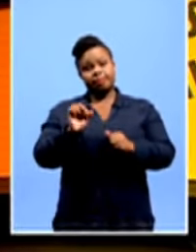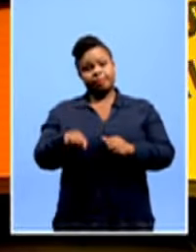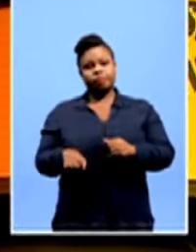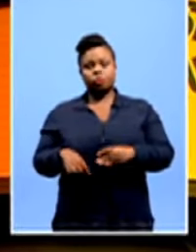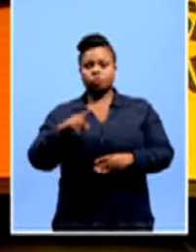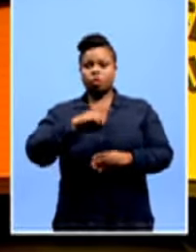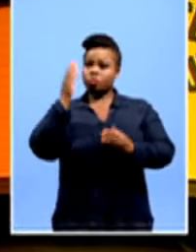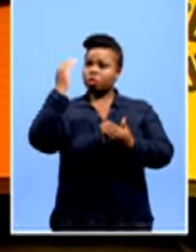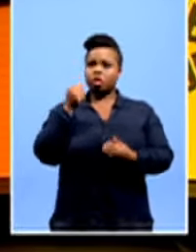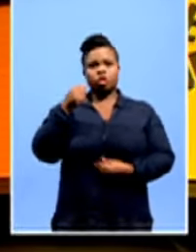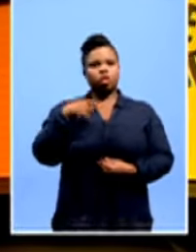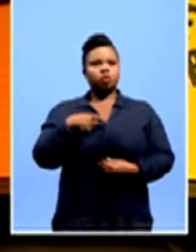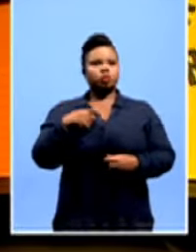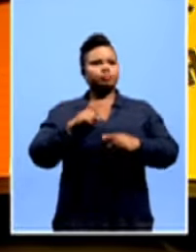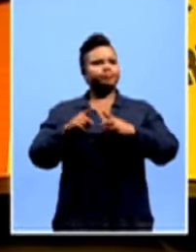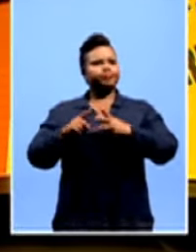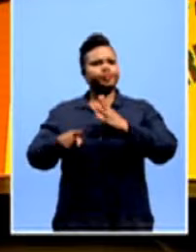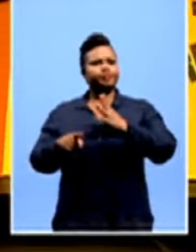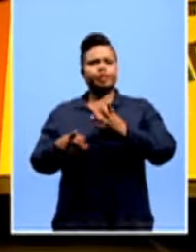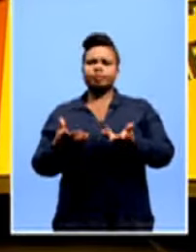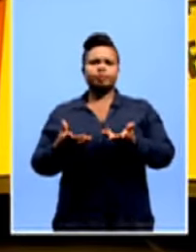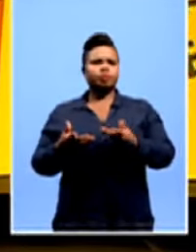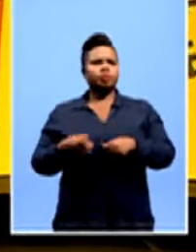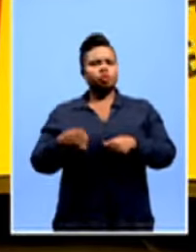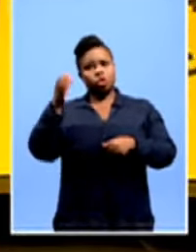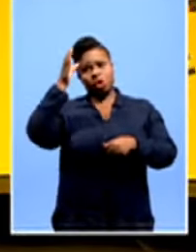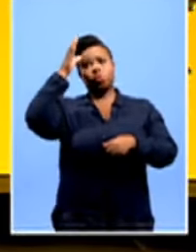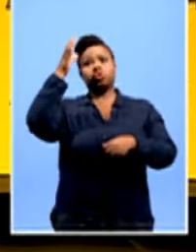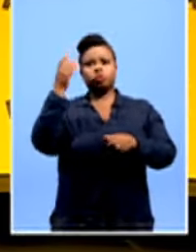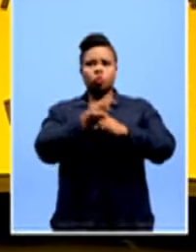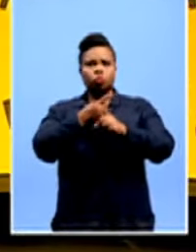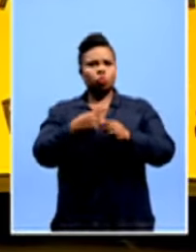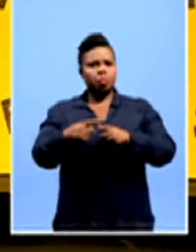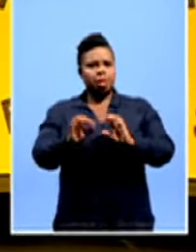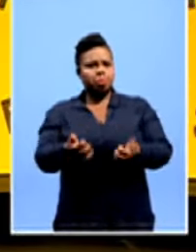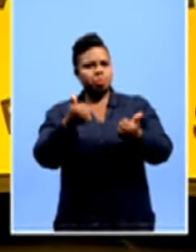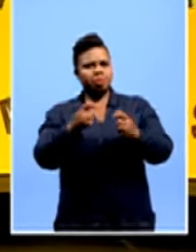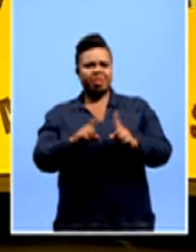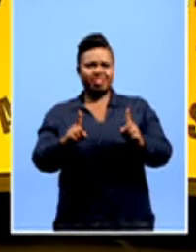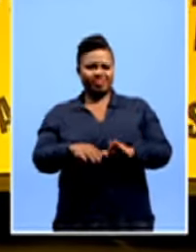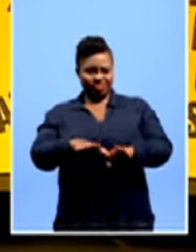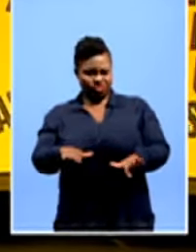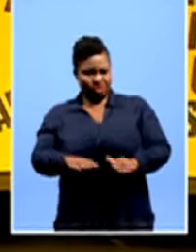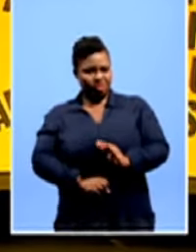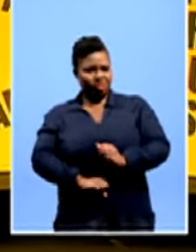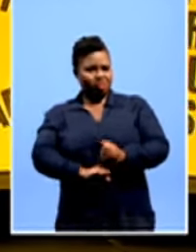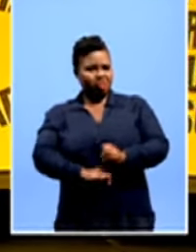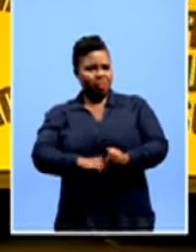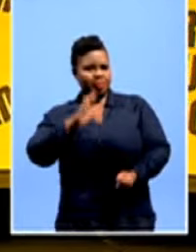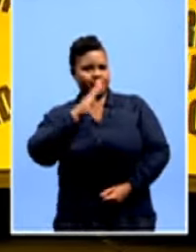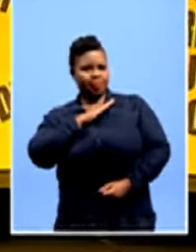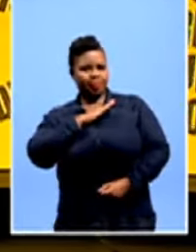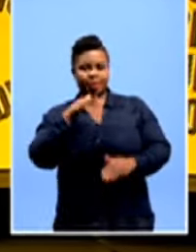It's one thing to expect the codes to produce the players. But if you're not supporting them at grassroots level, in the